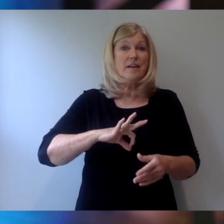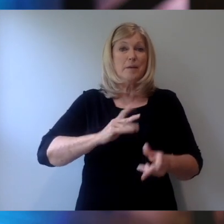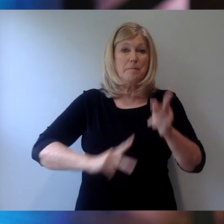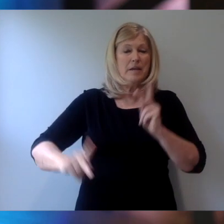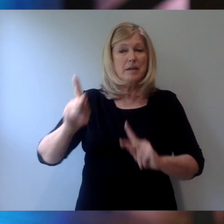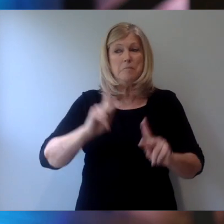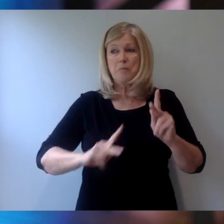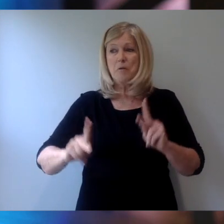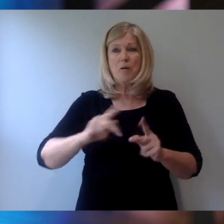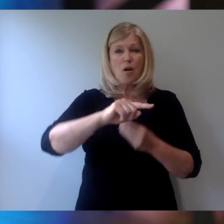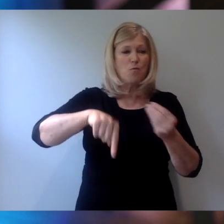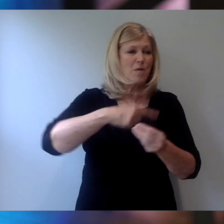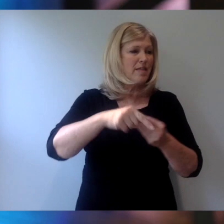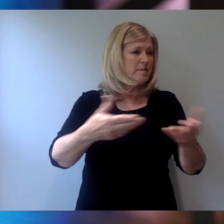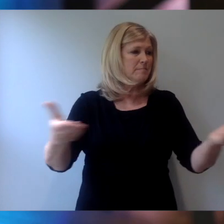around them.